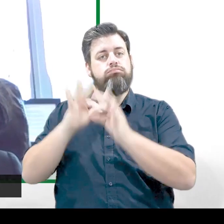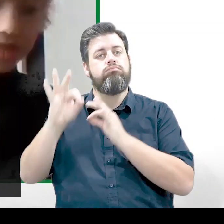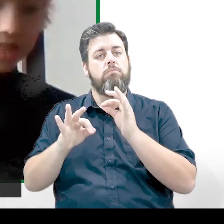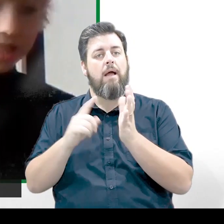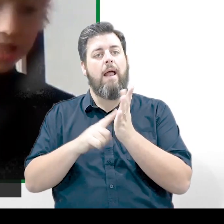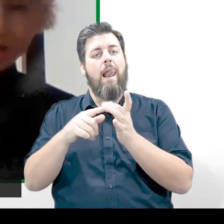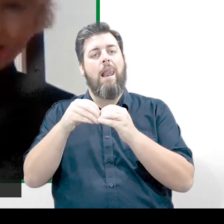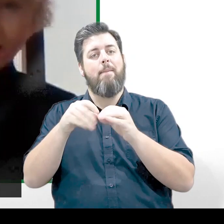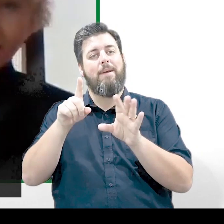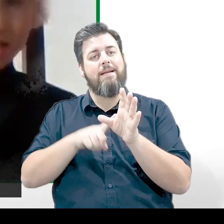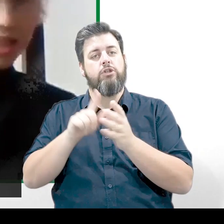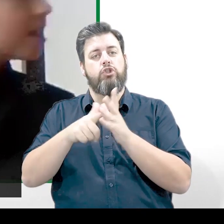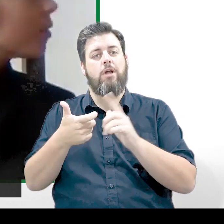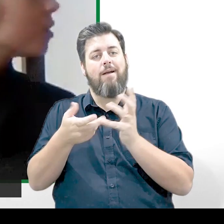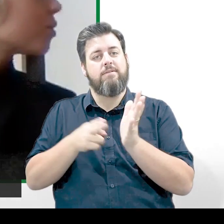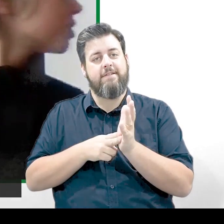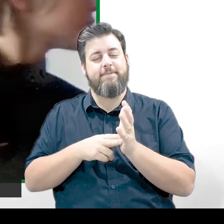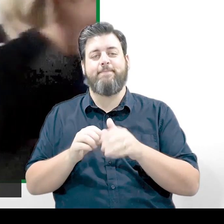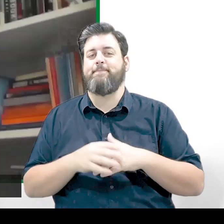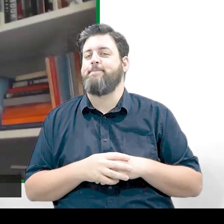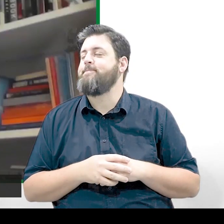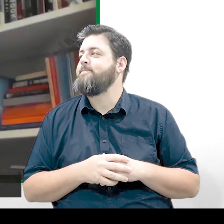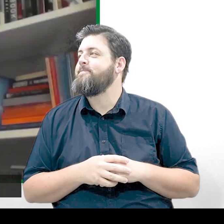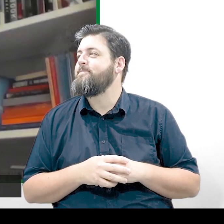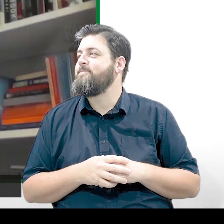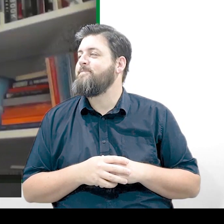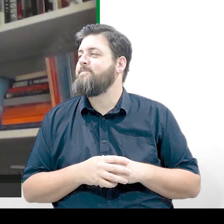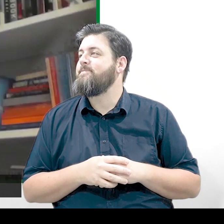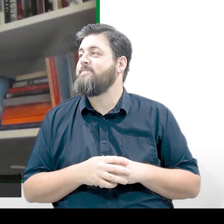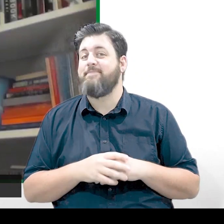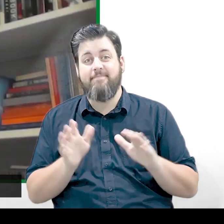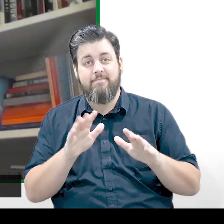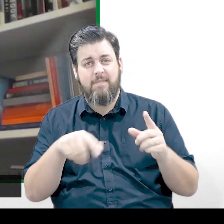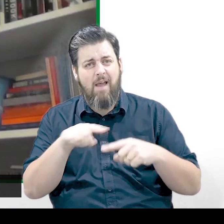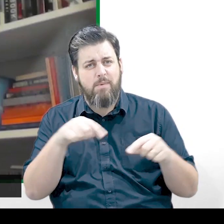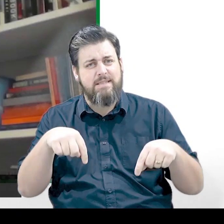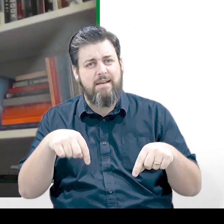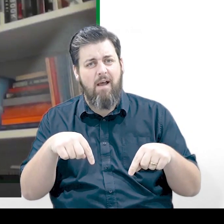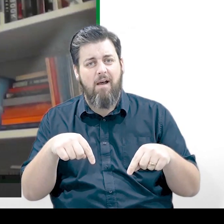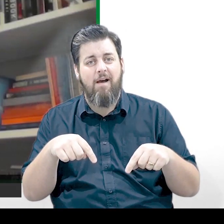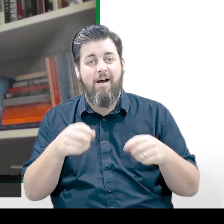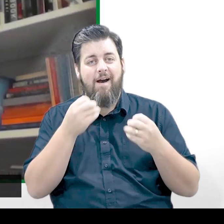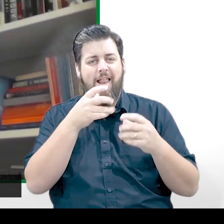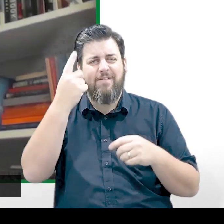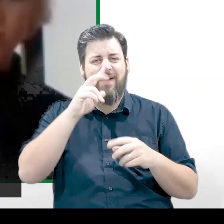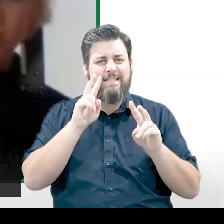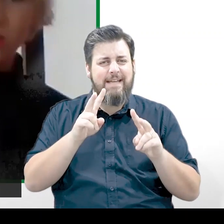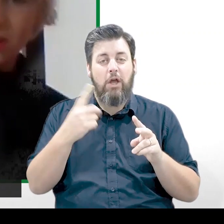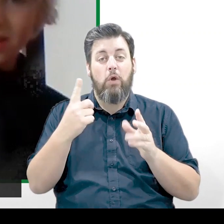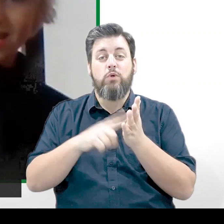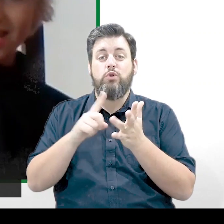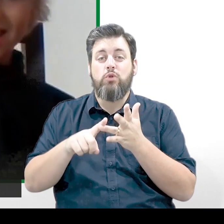Space Agency's Libby Jackson. Who is everybody here? Who has lovely faces? Jo.